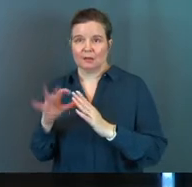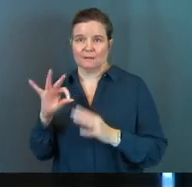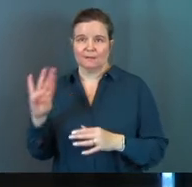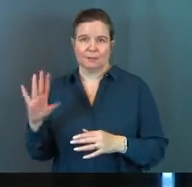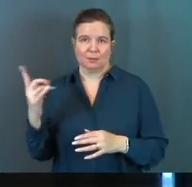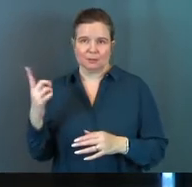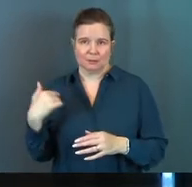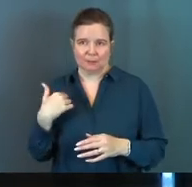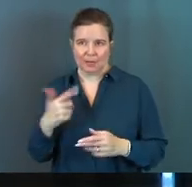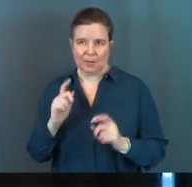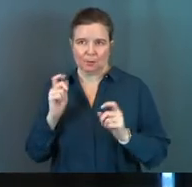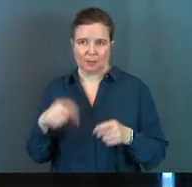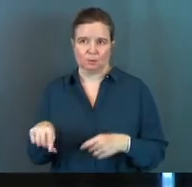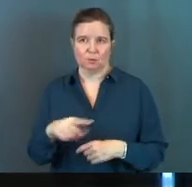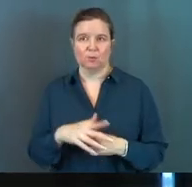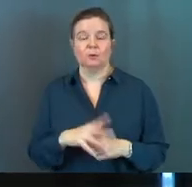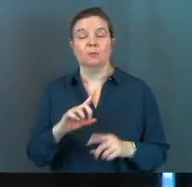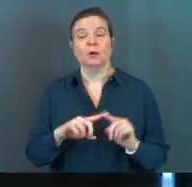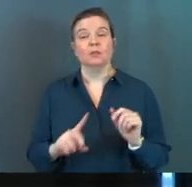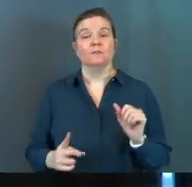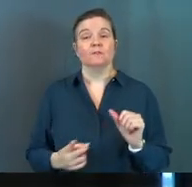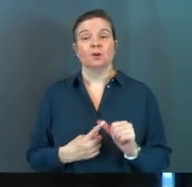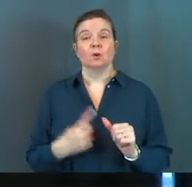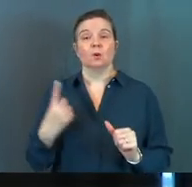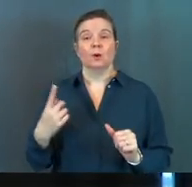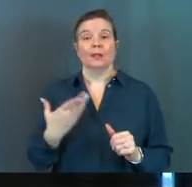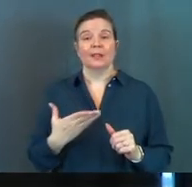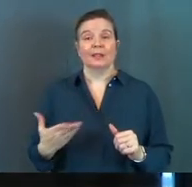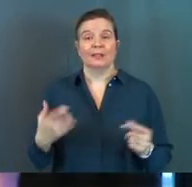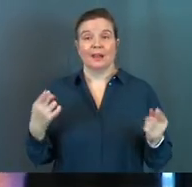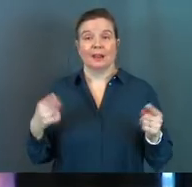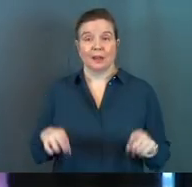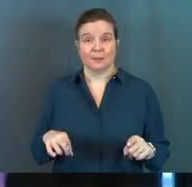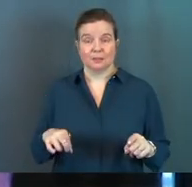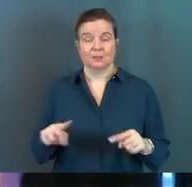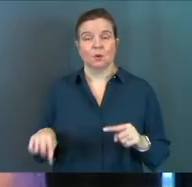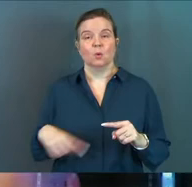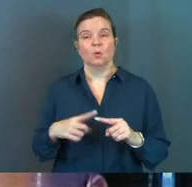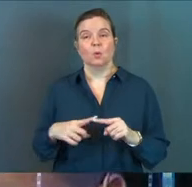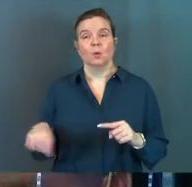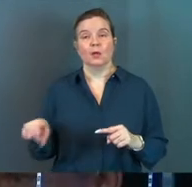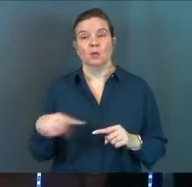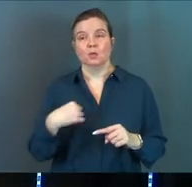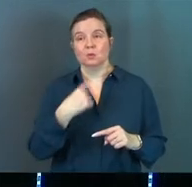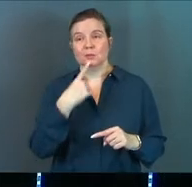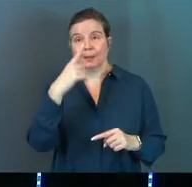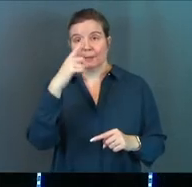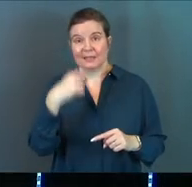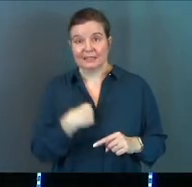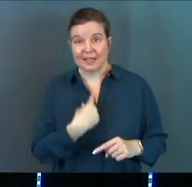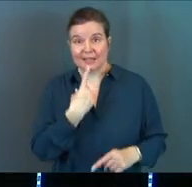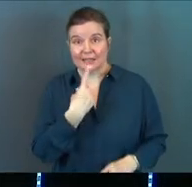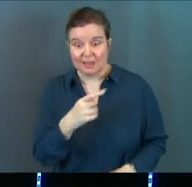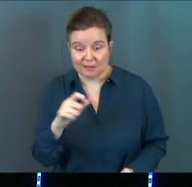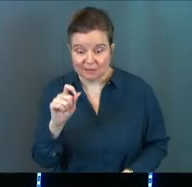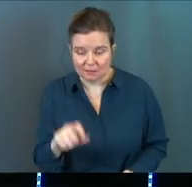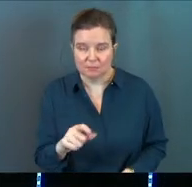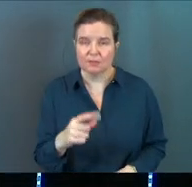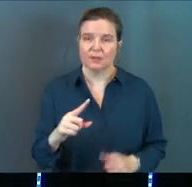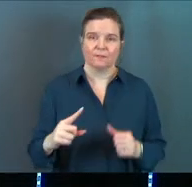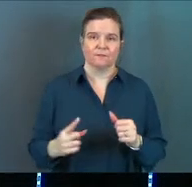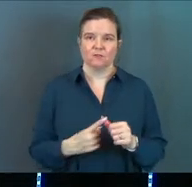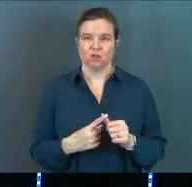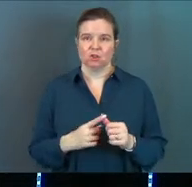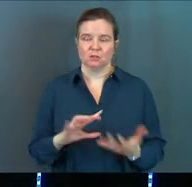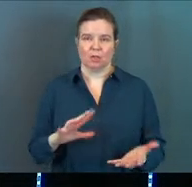Facebook me or something and I'll get them to you. But the very first thing that happens when you say, because I said so, here's